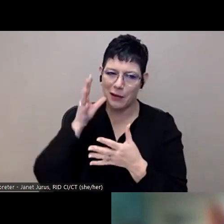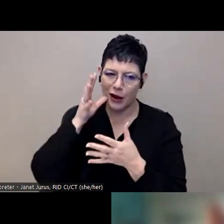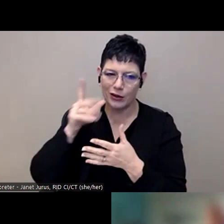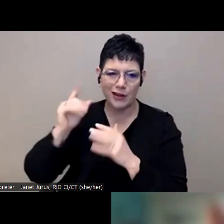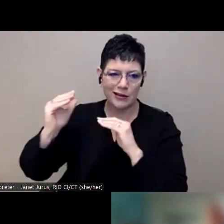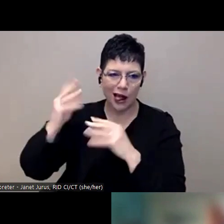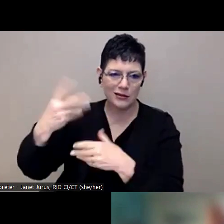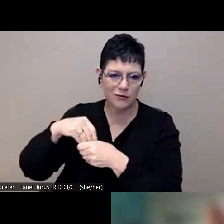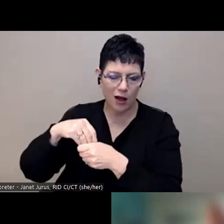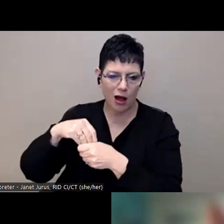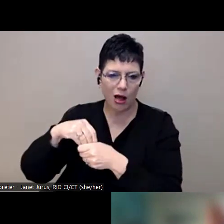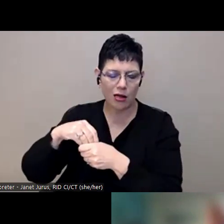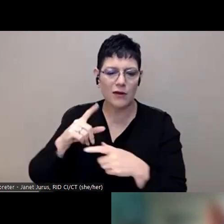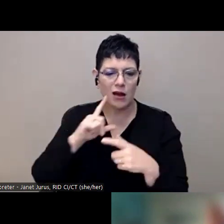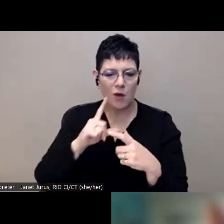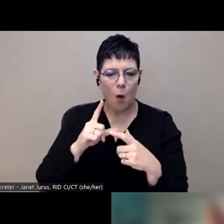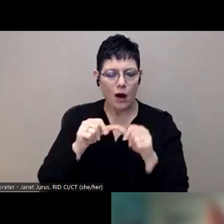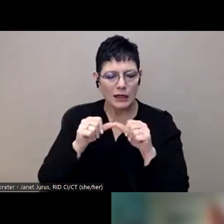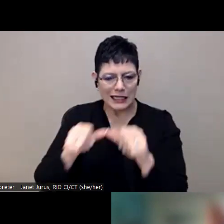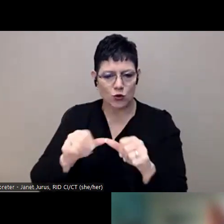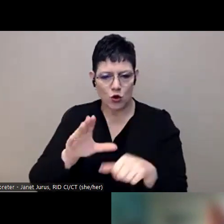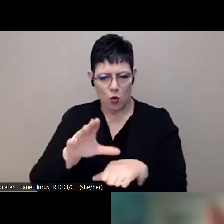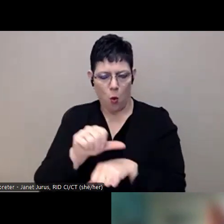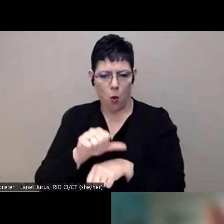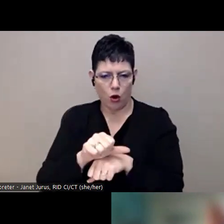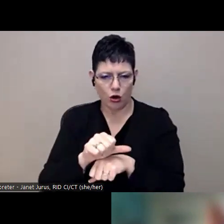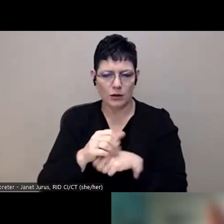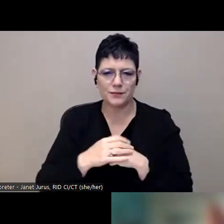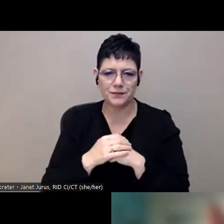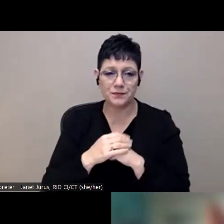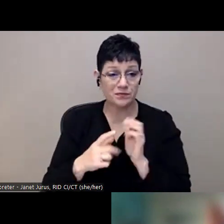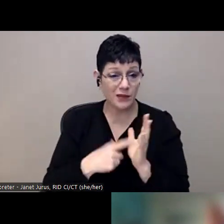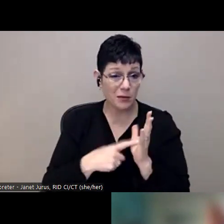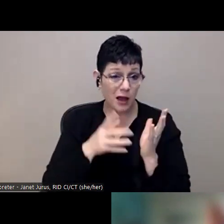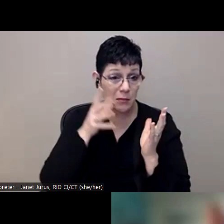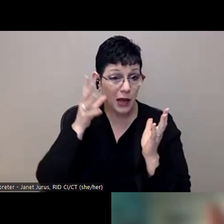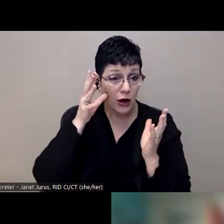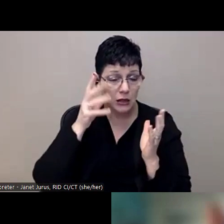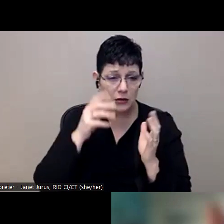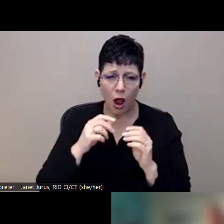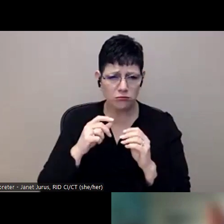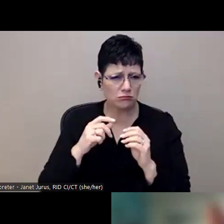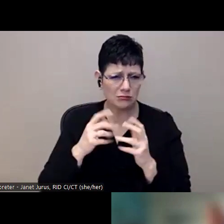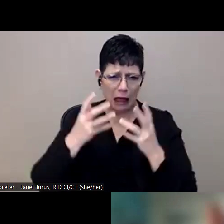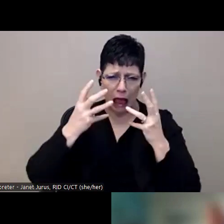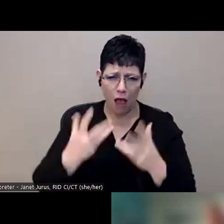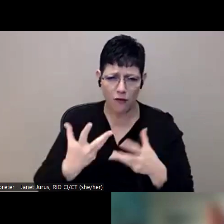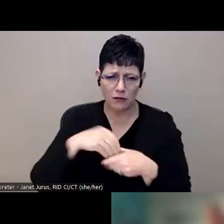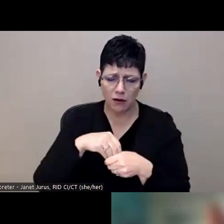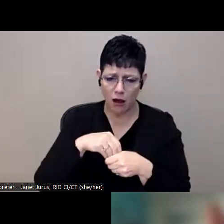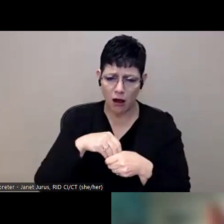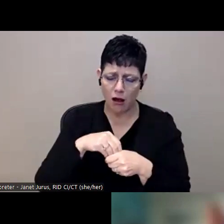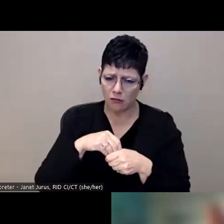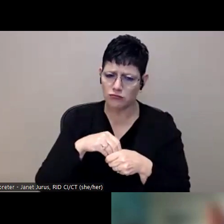too, to communicate the same message that you are. And some parents are extremely involved and able to be in that